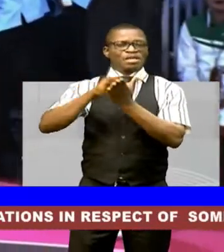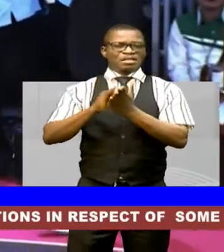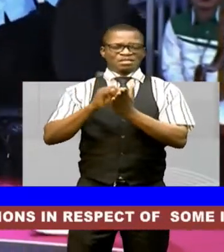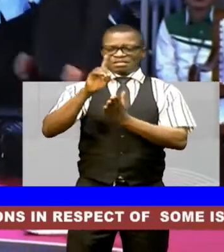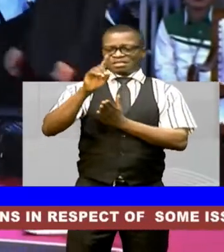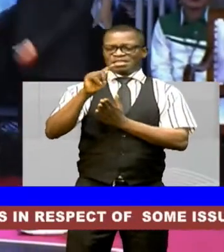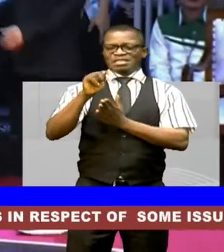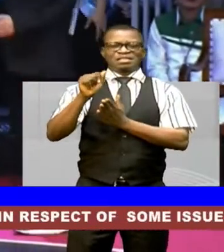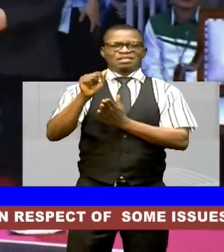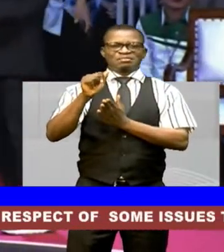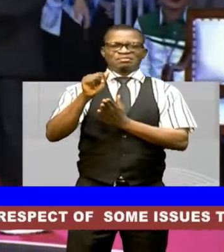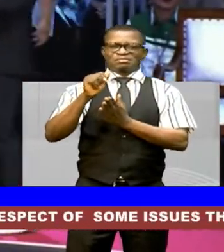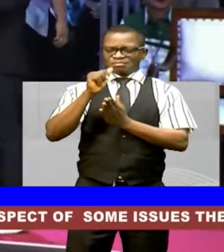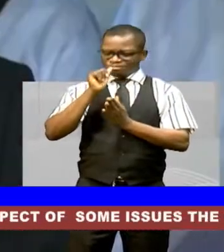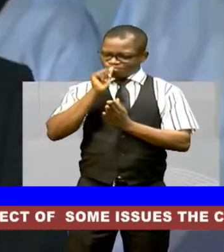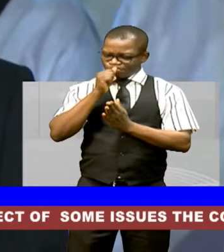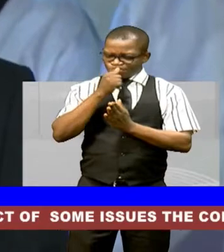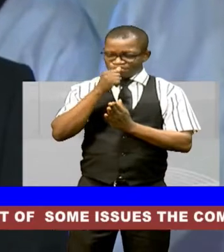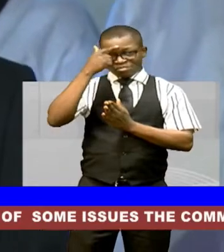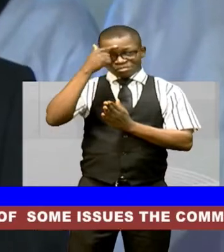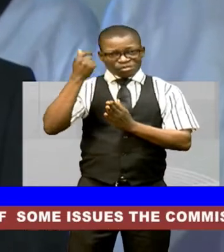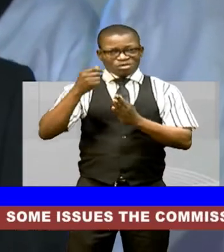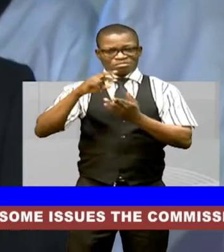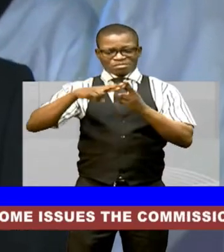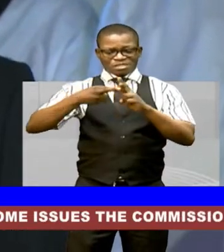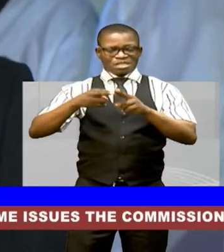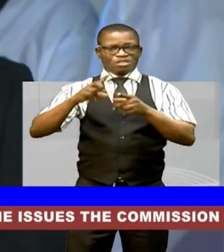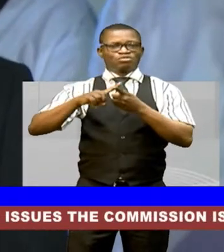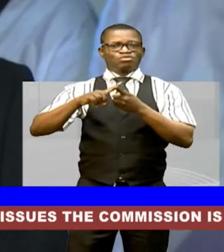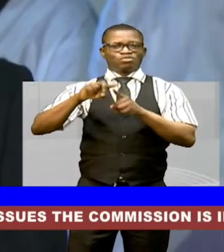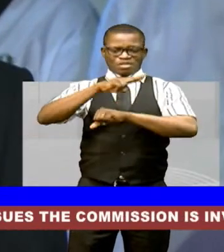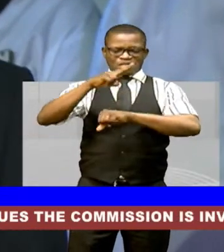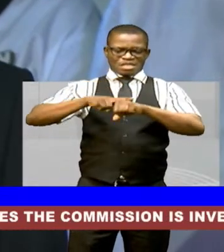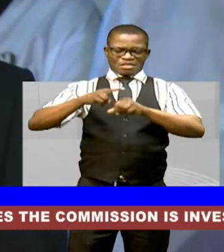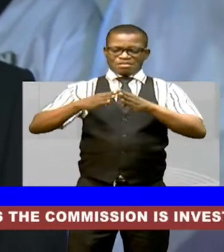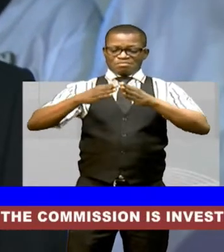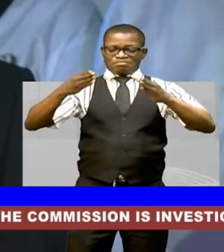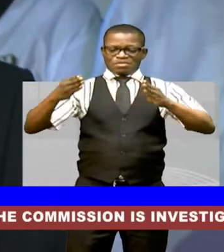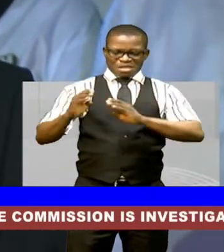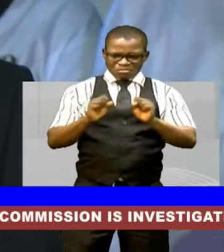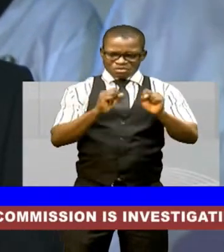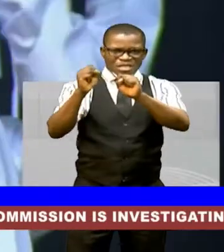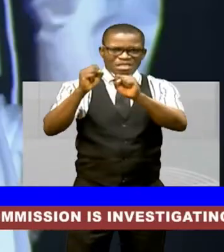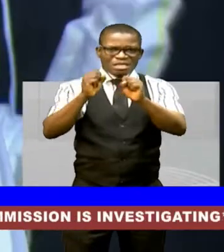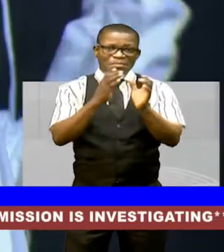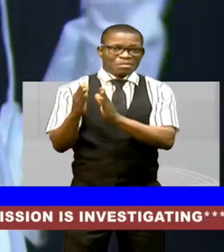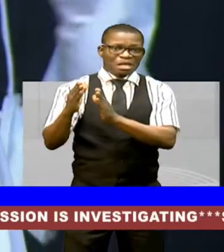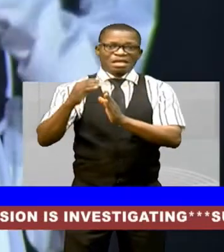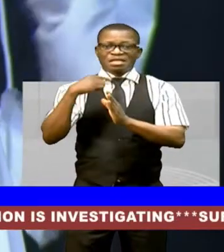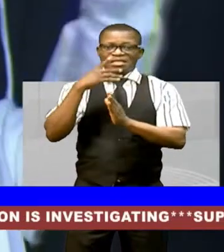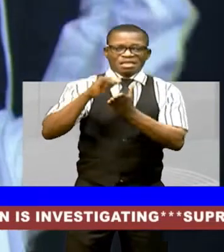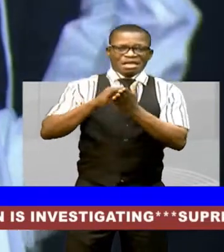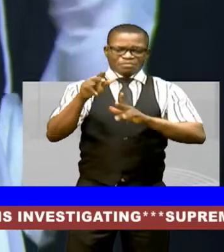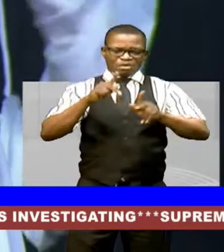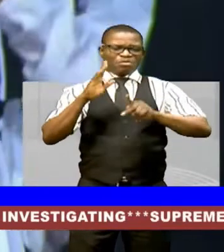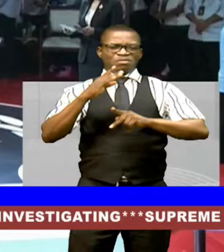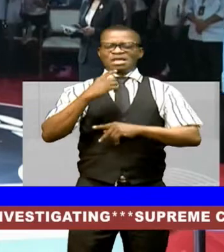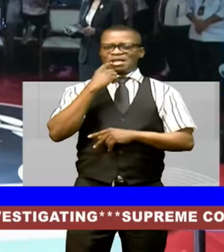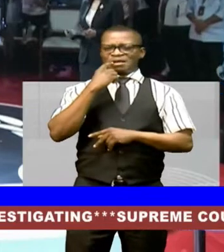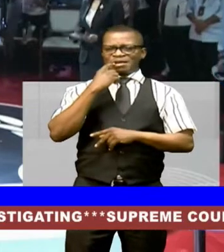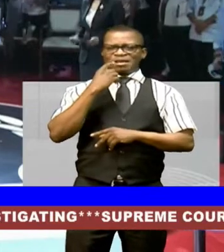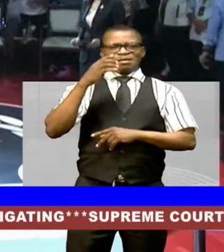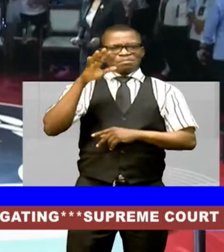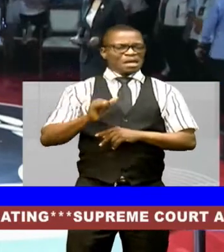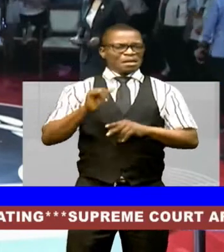data is confidential because it is related to the nation's big strategy adding that people were disappointed by the